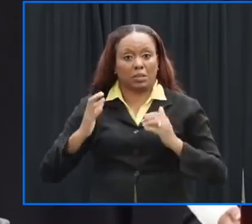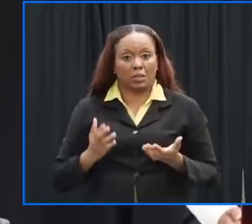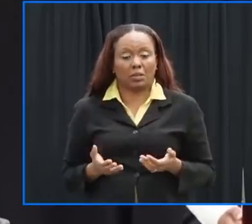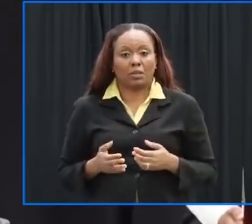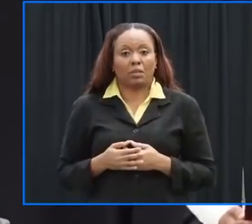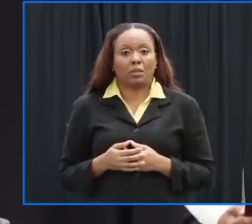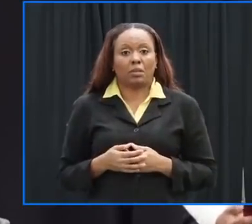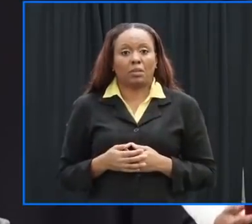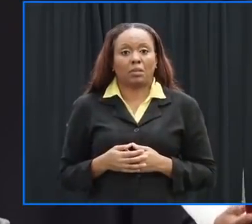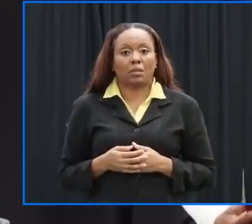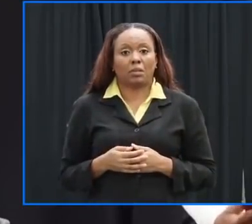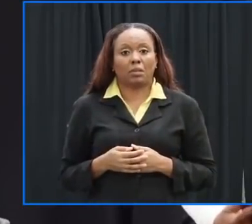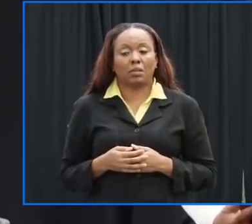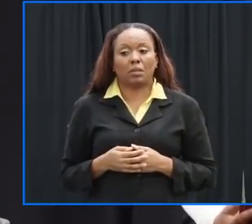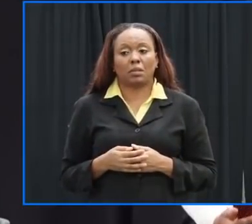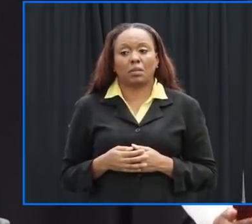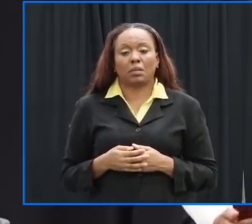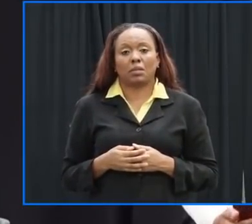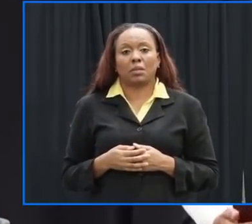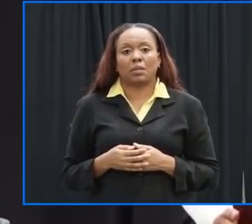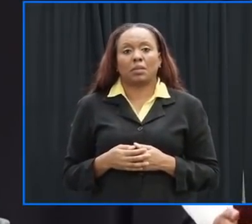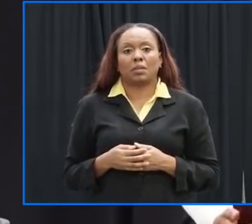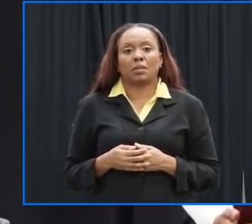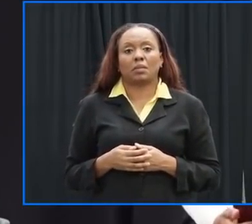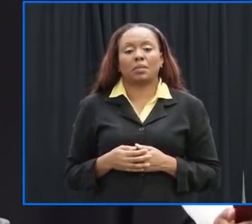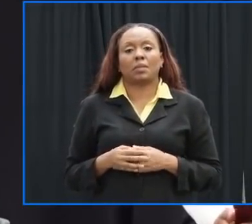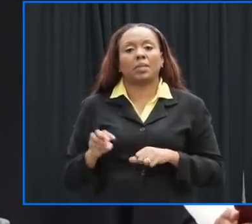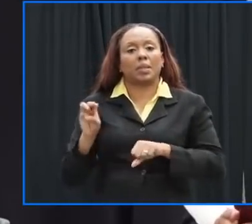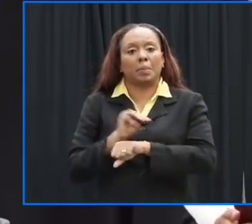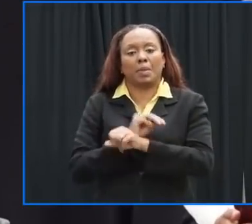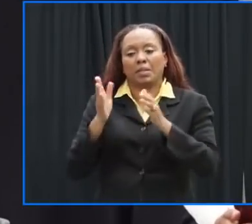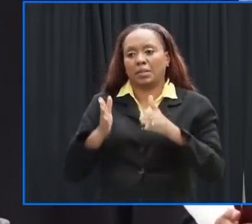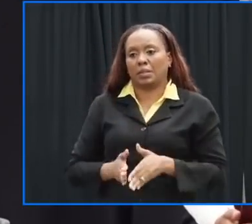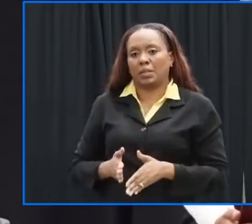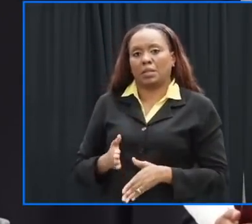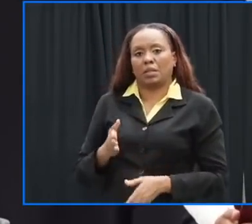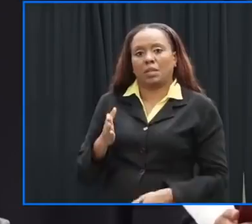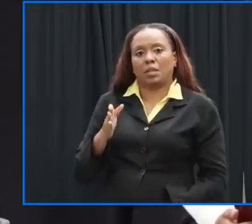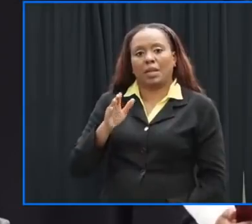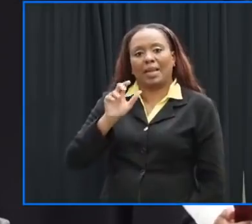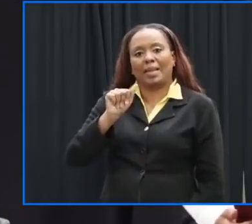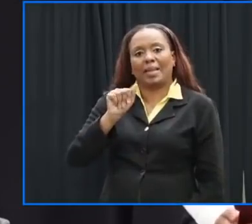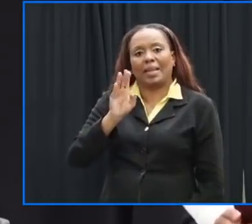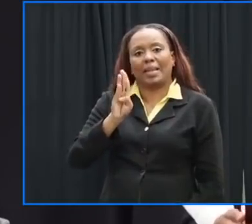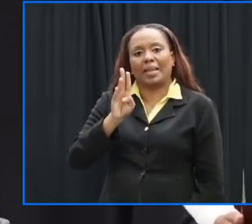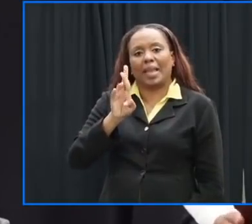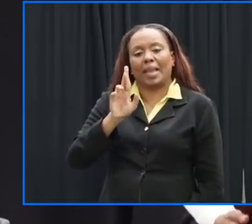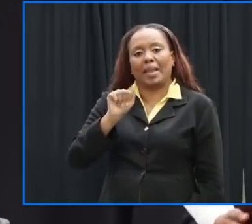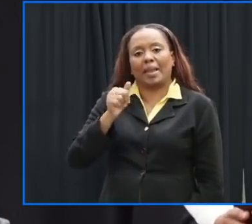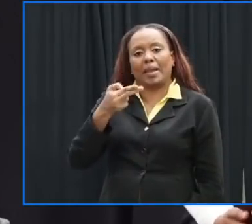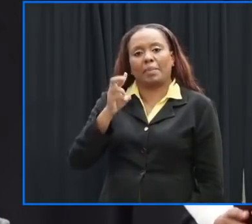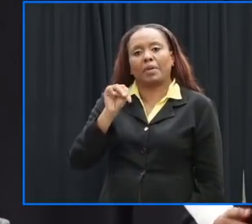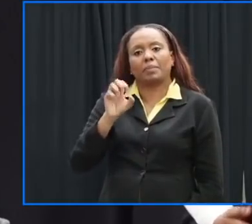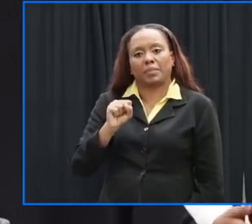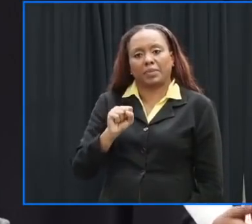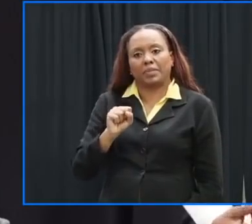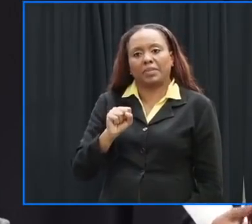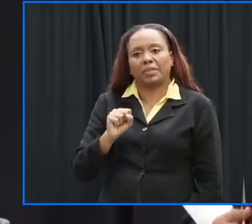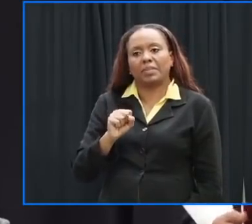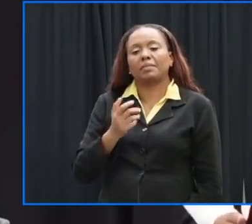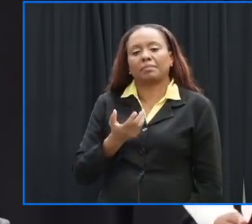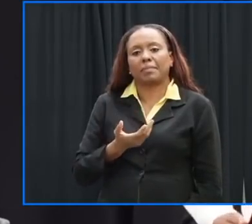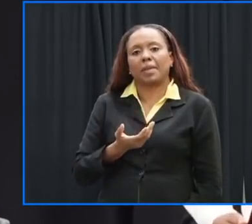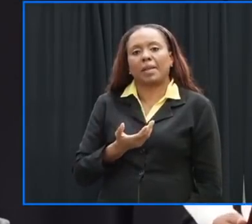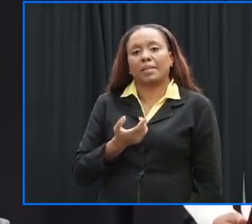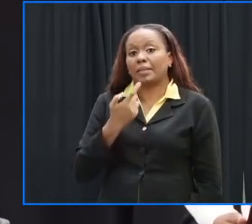of home affairs um wilfred abrams has just indicated we've also taken the decision